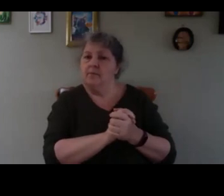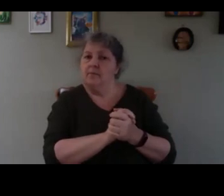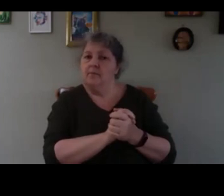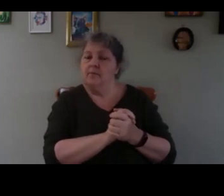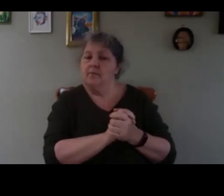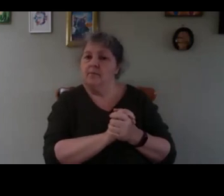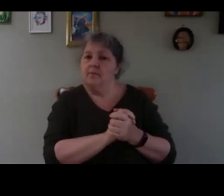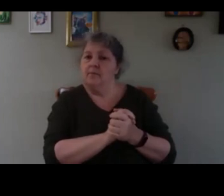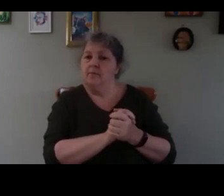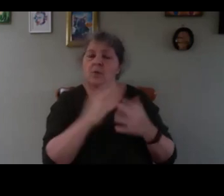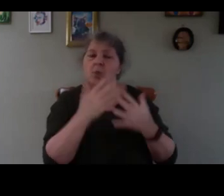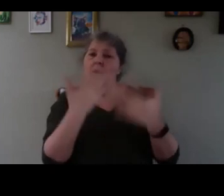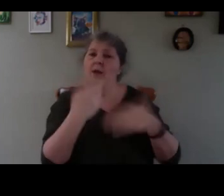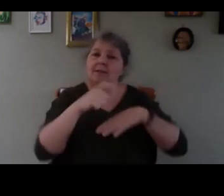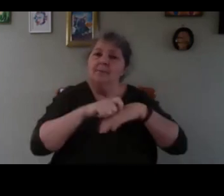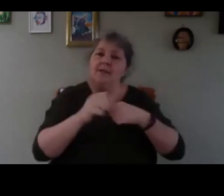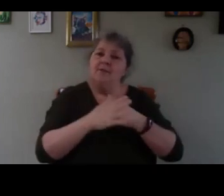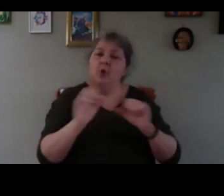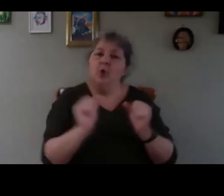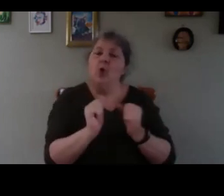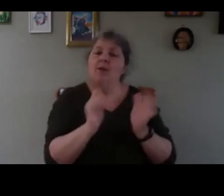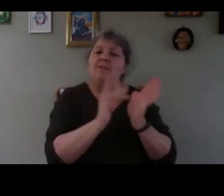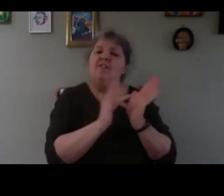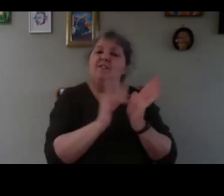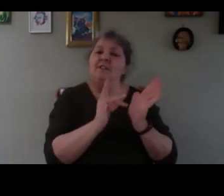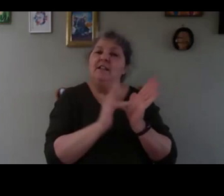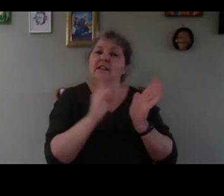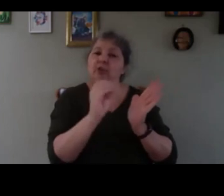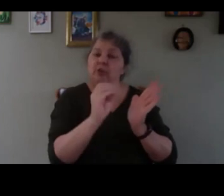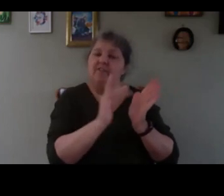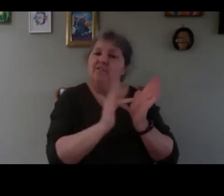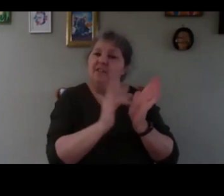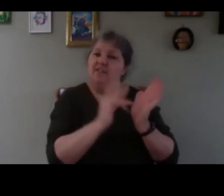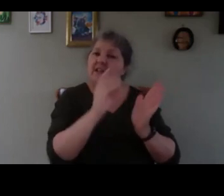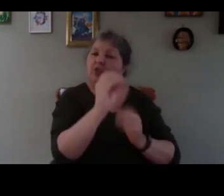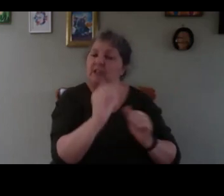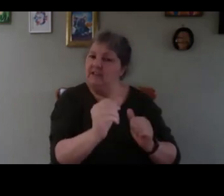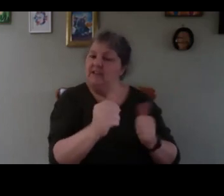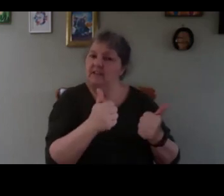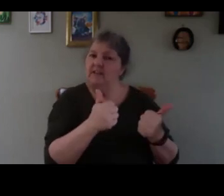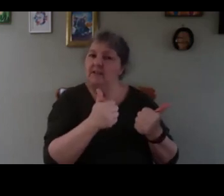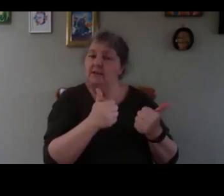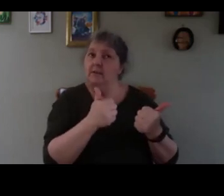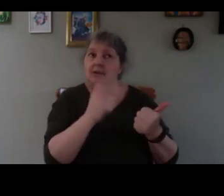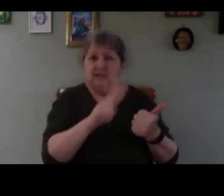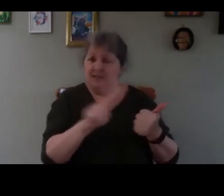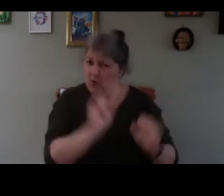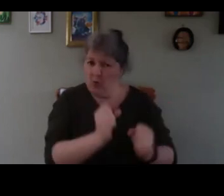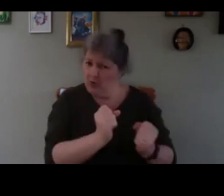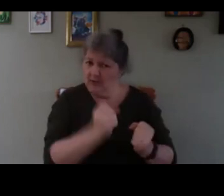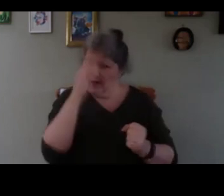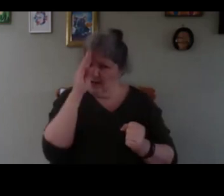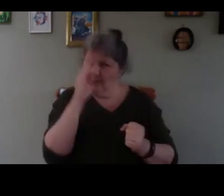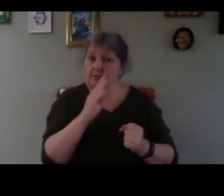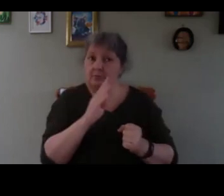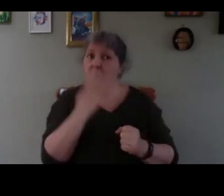is actually 15 degrees so 15 degrees that's not cold in Ireland it's